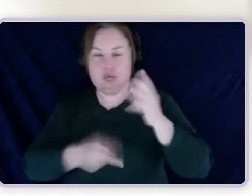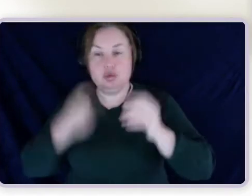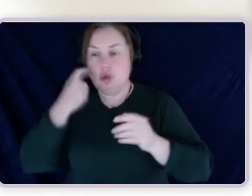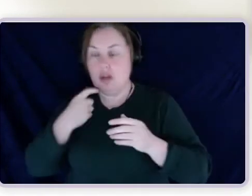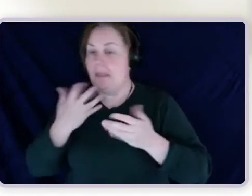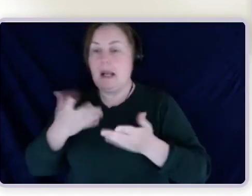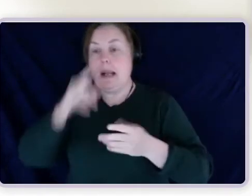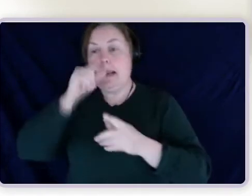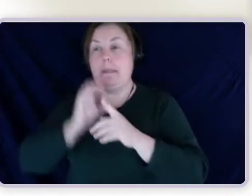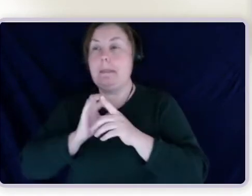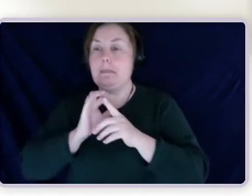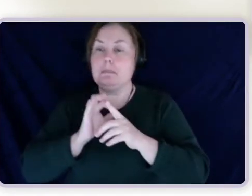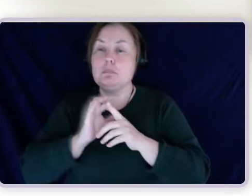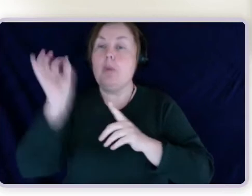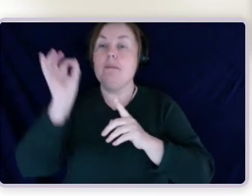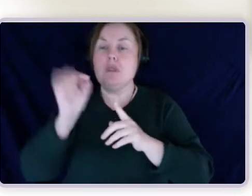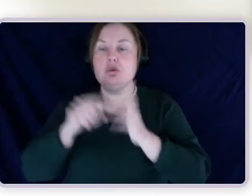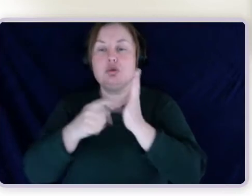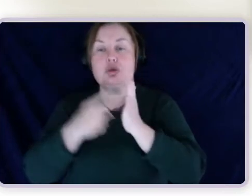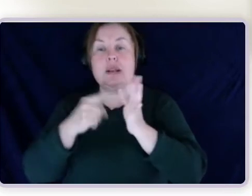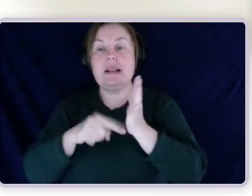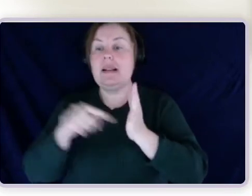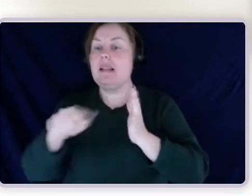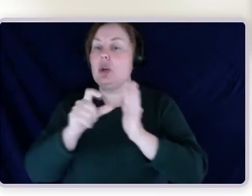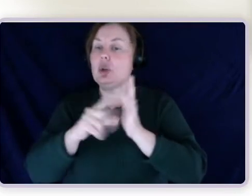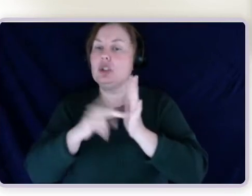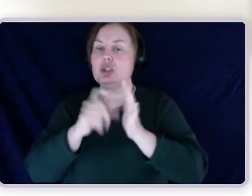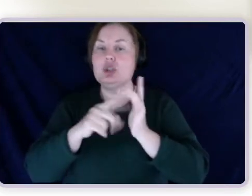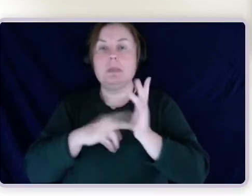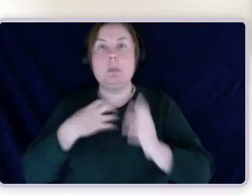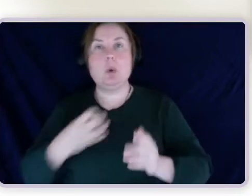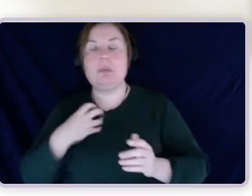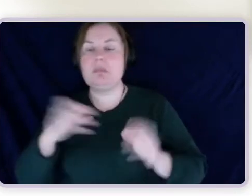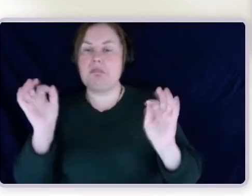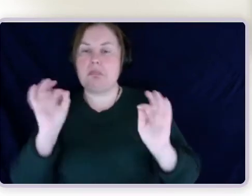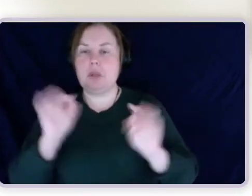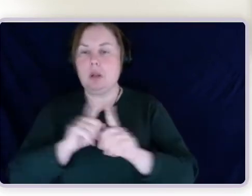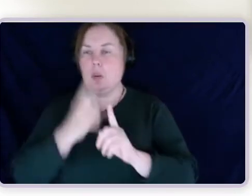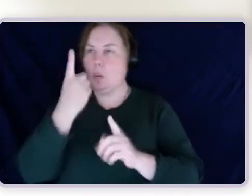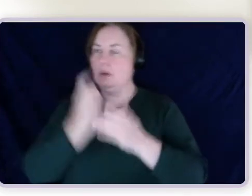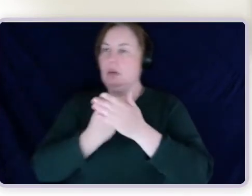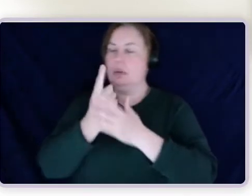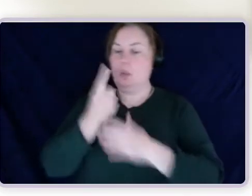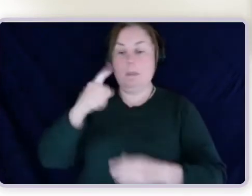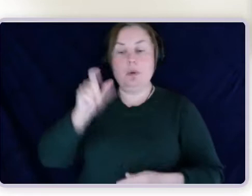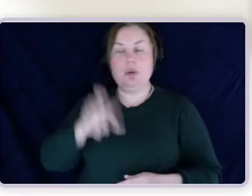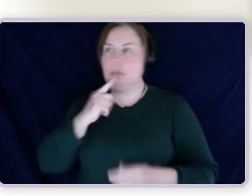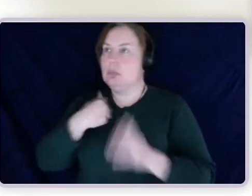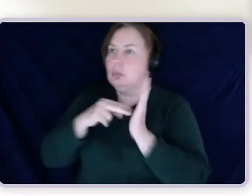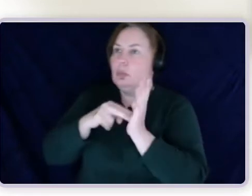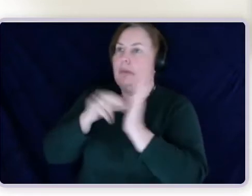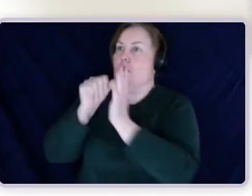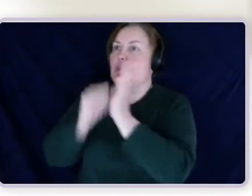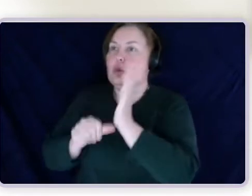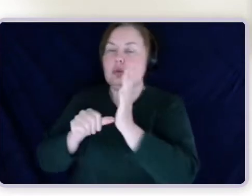One common thing that comes up is people on waiting lists for surgery, for example, may not be considered fully treated until